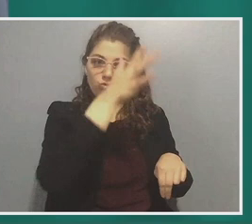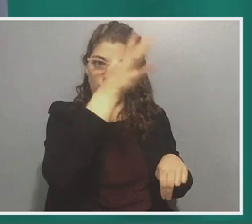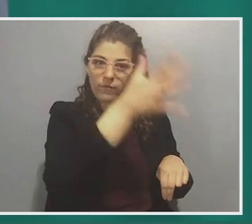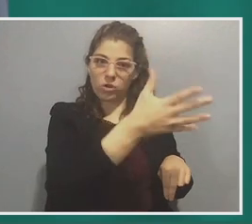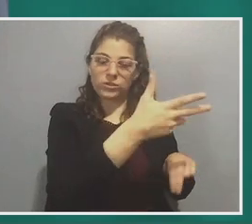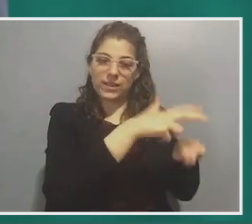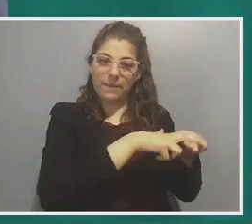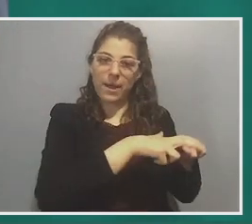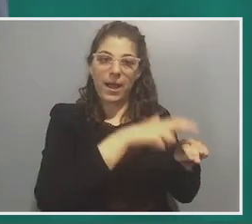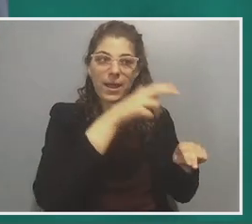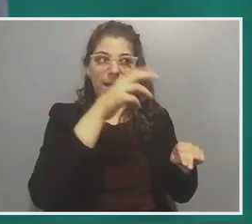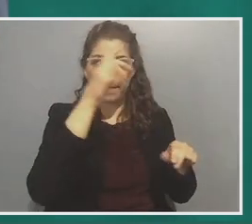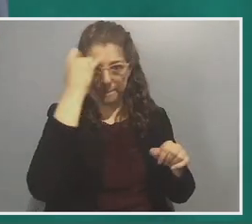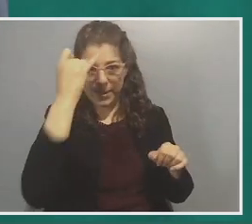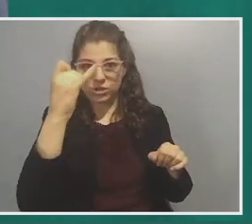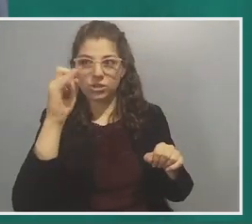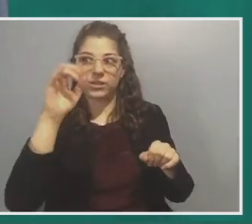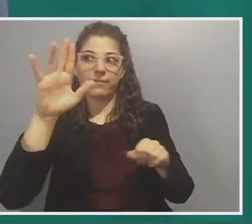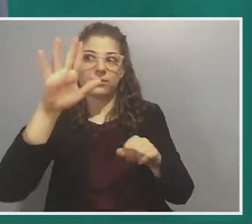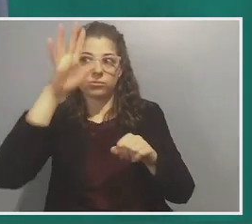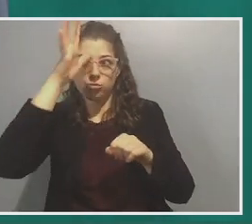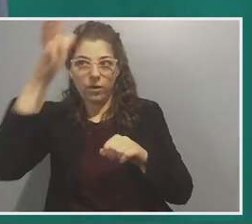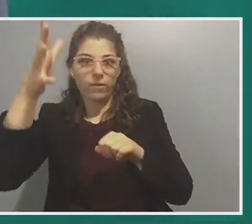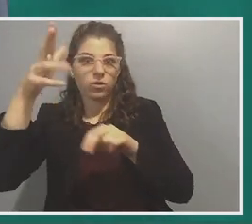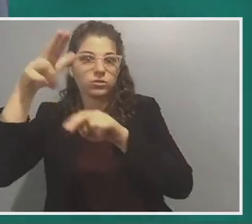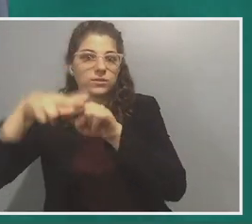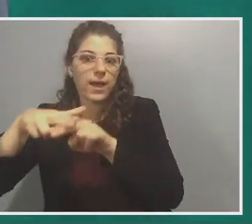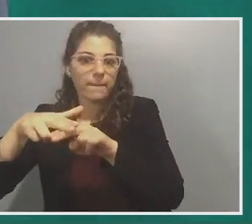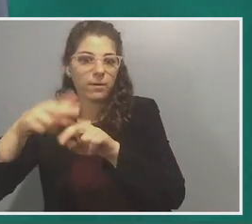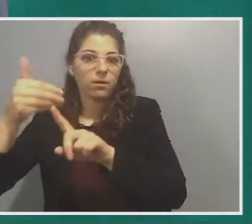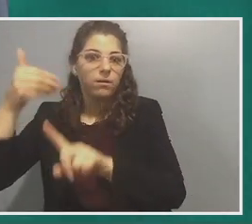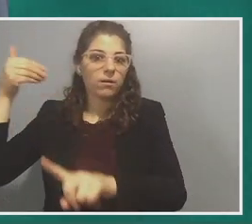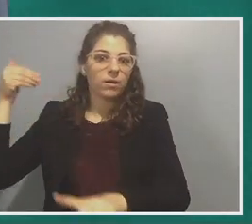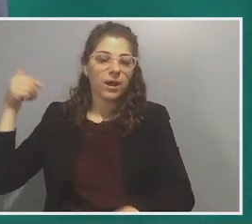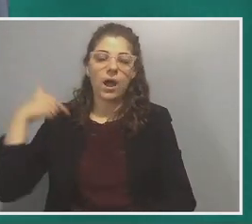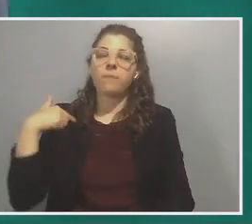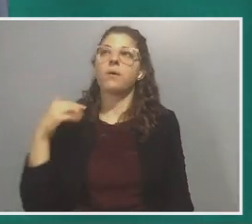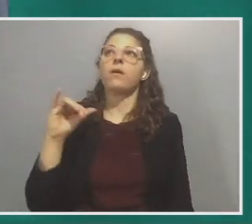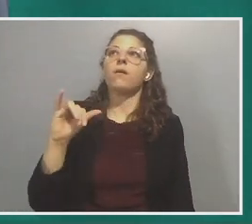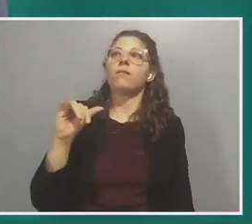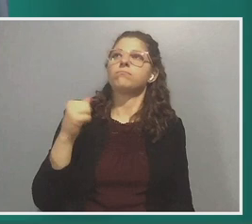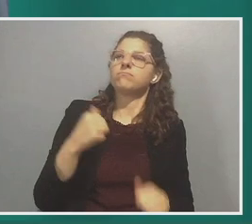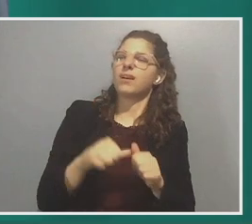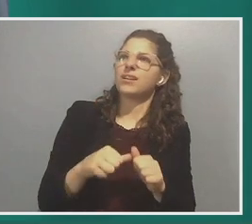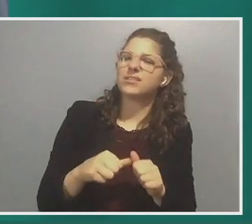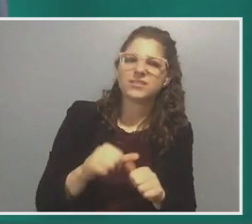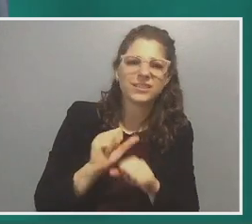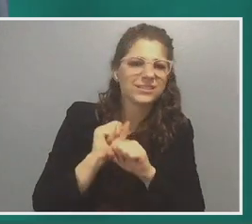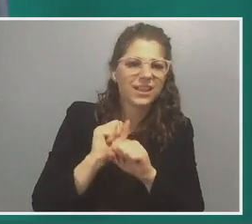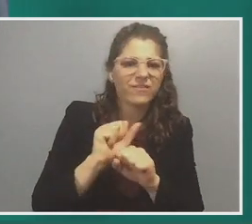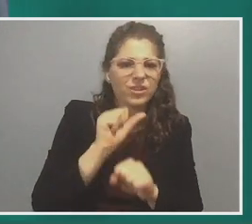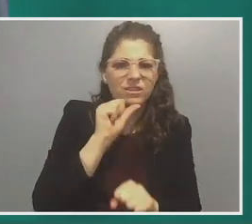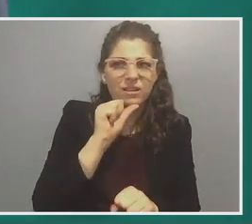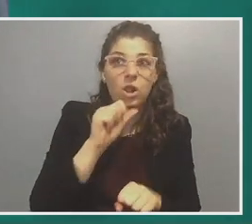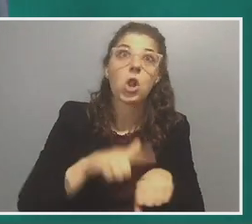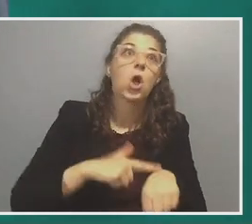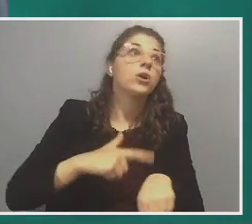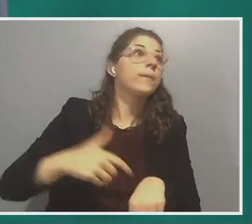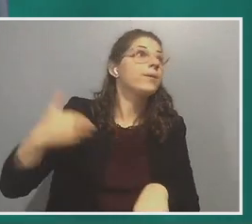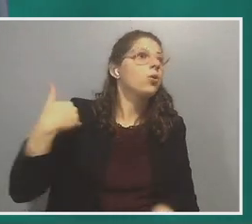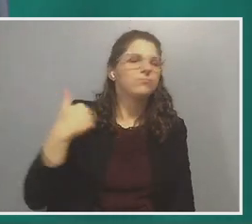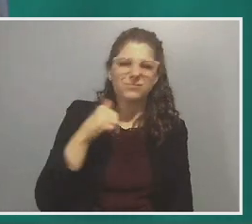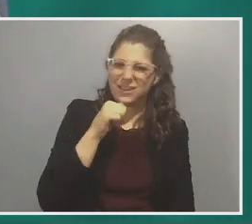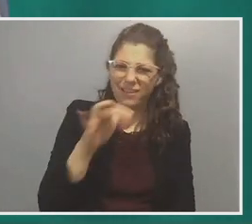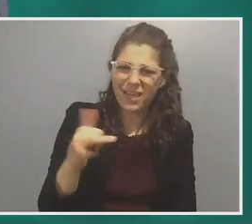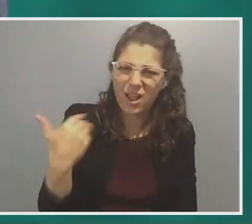my grandfather sitting on his grandfather's lap. And I'm again, reminded that this history we tell ourselves was a long time ago. Wasn't that long ago